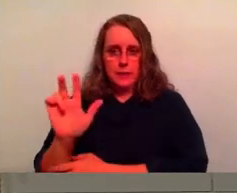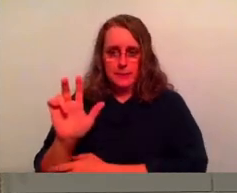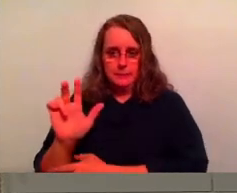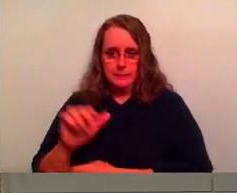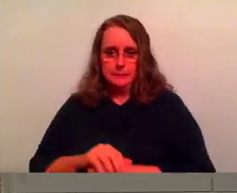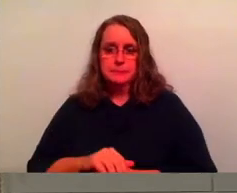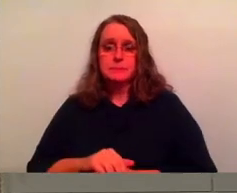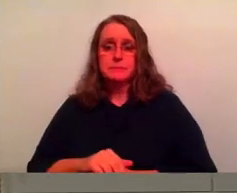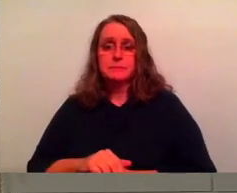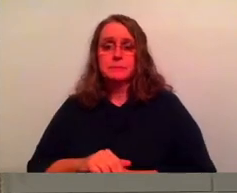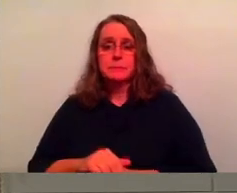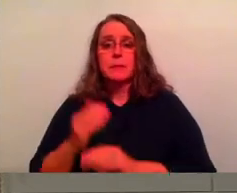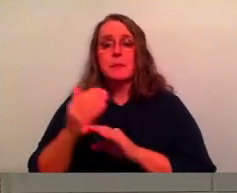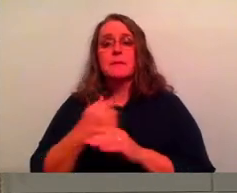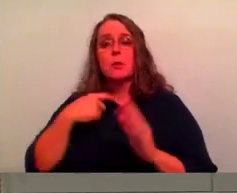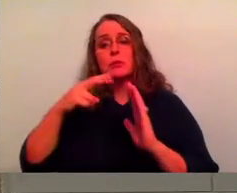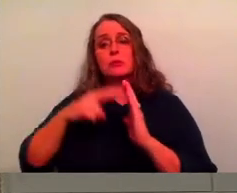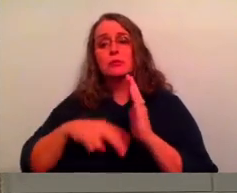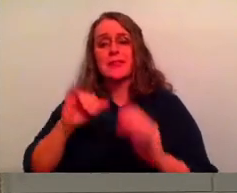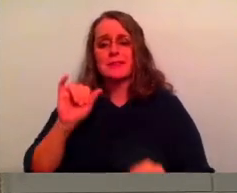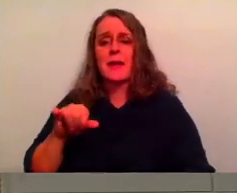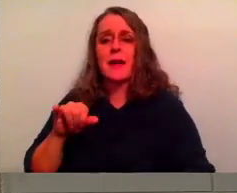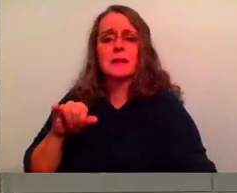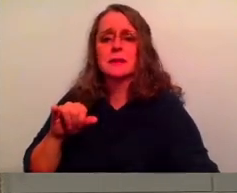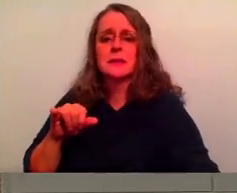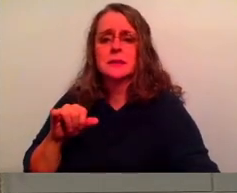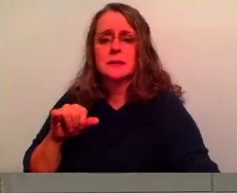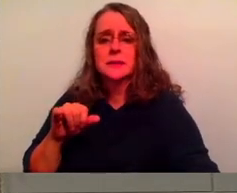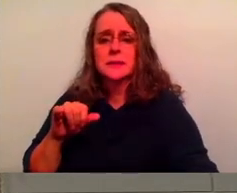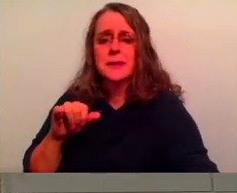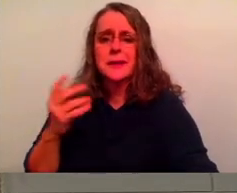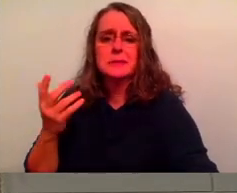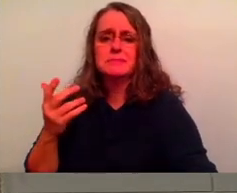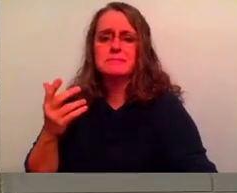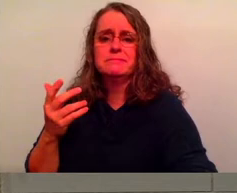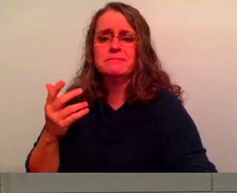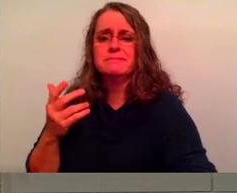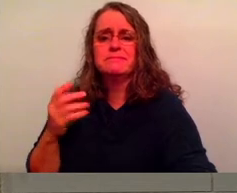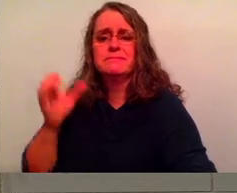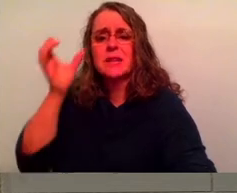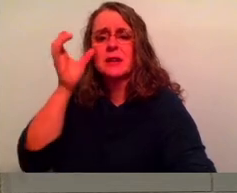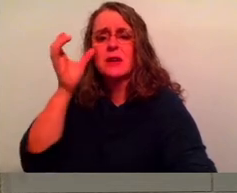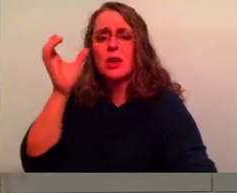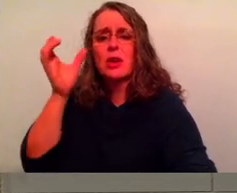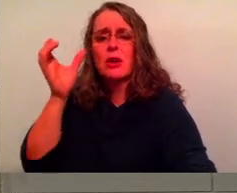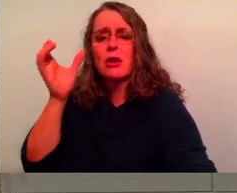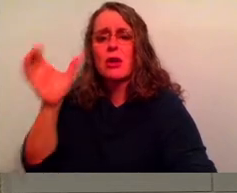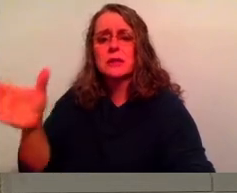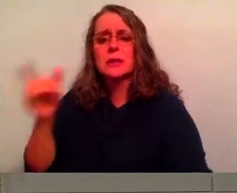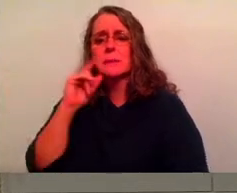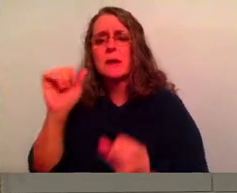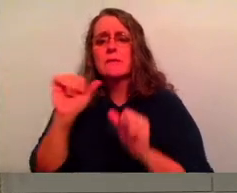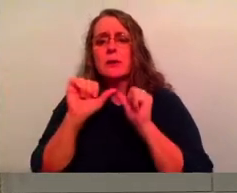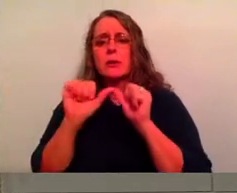Uh, but before we read it, it is just this idea of pressing on. Can I have you say press on?